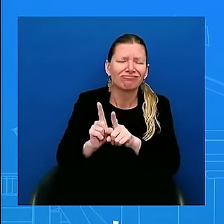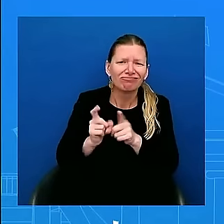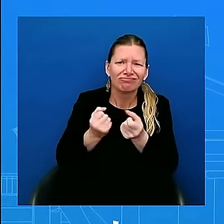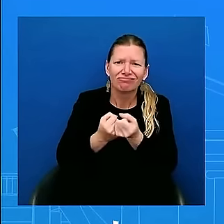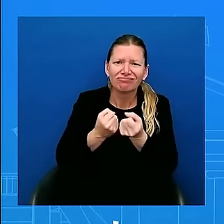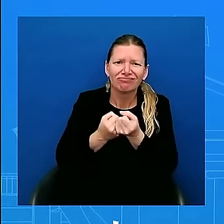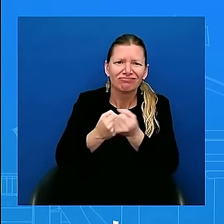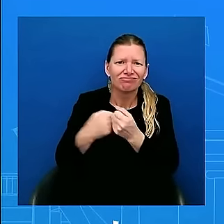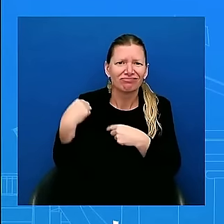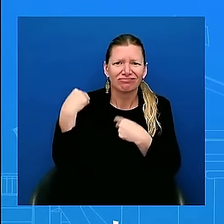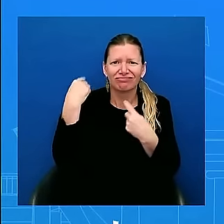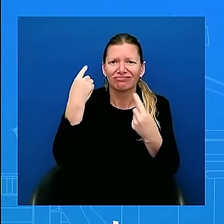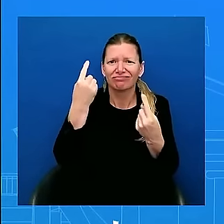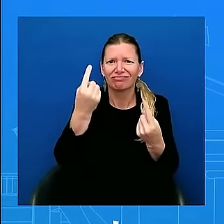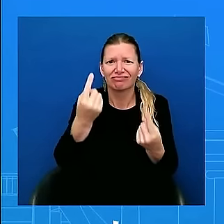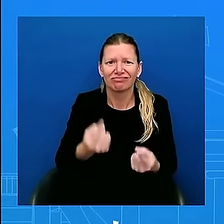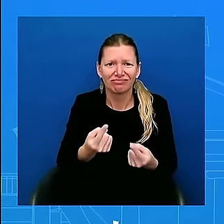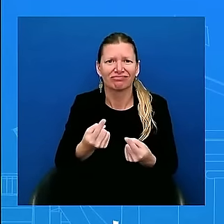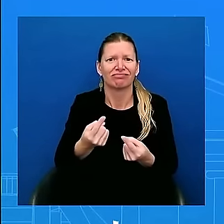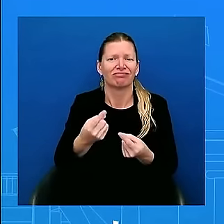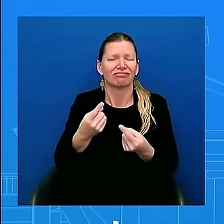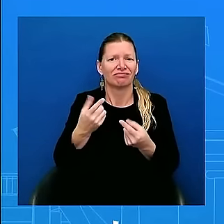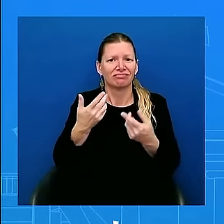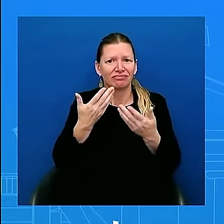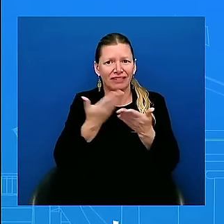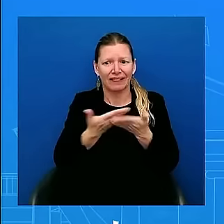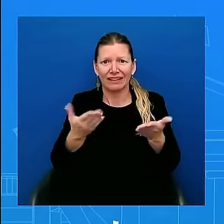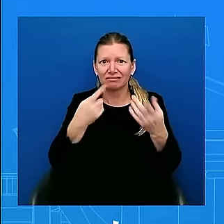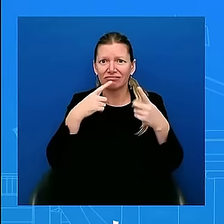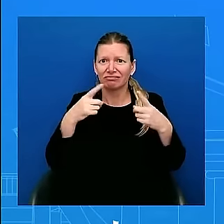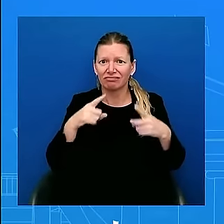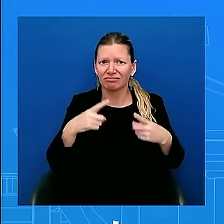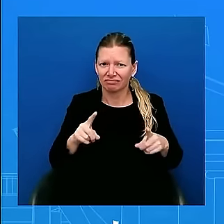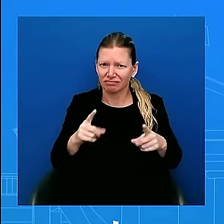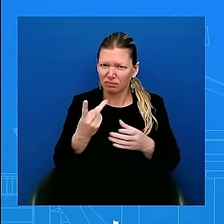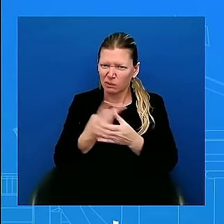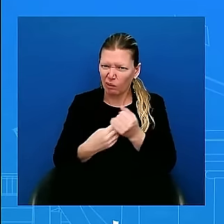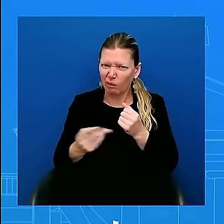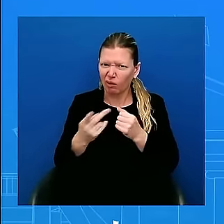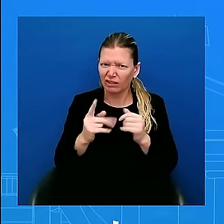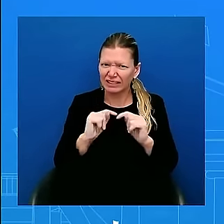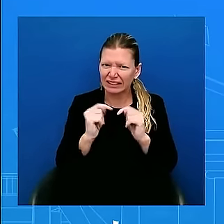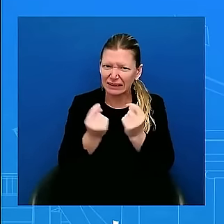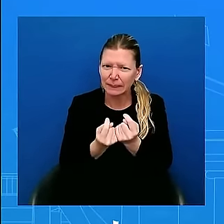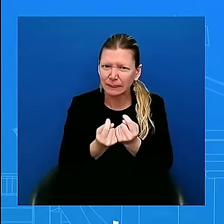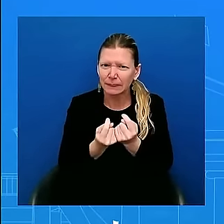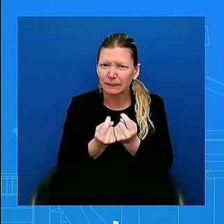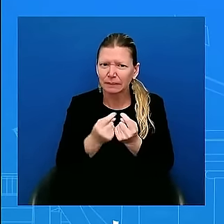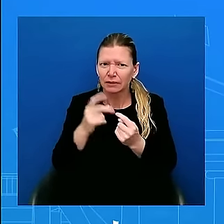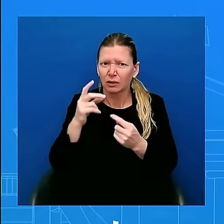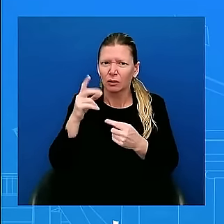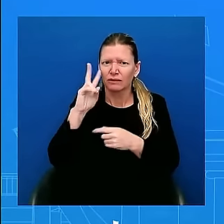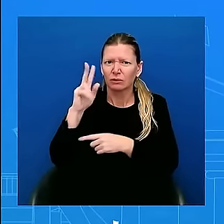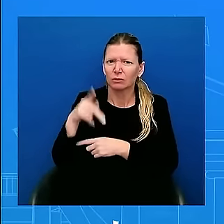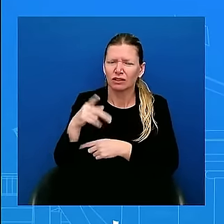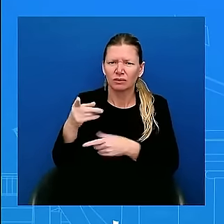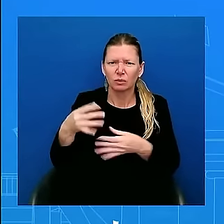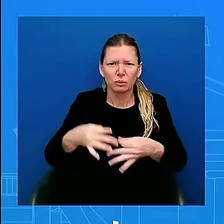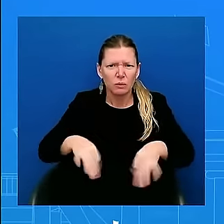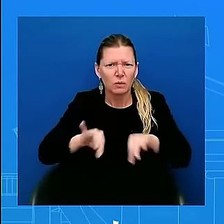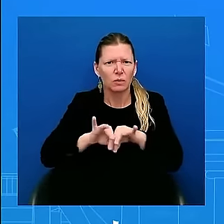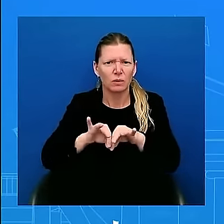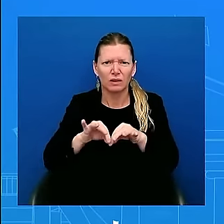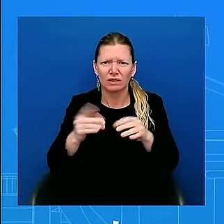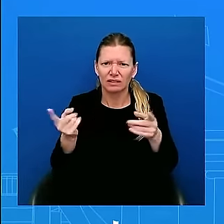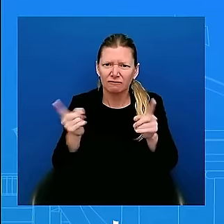been able to get done she's been a critical partner to this president she has four years almost four years of experience as vice president also as a senator also as